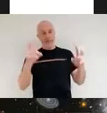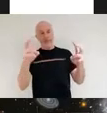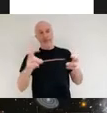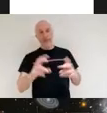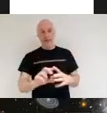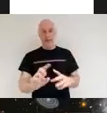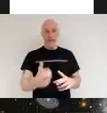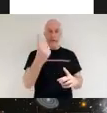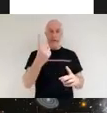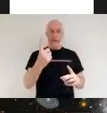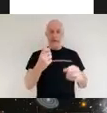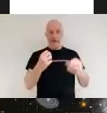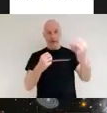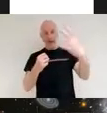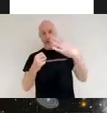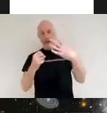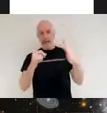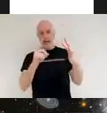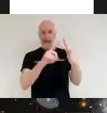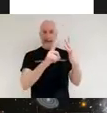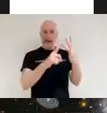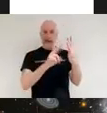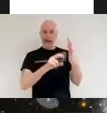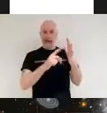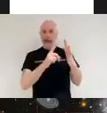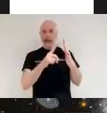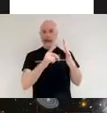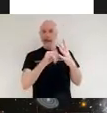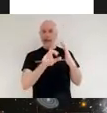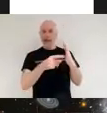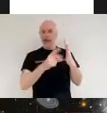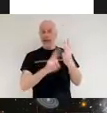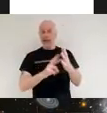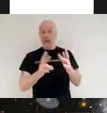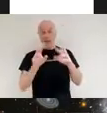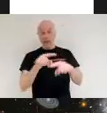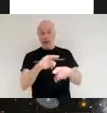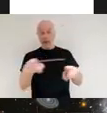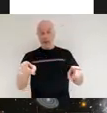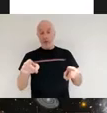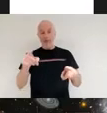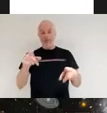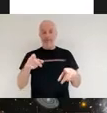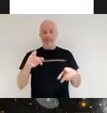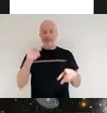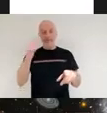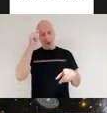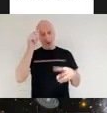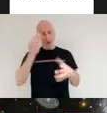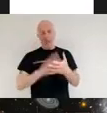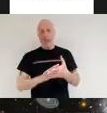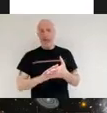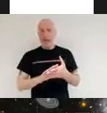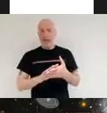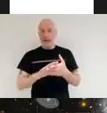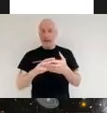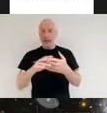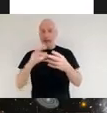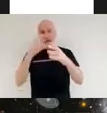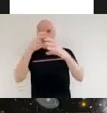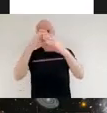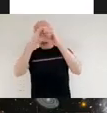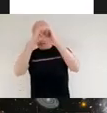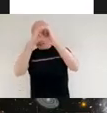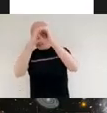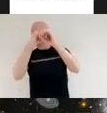and ionization hopefully you're all familiar with the idea that astronomy is basically an art of time travel because light